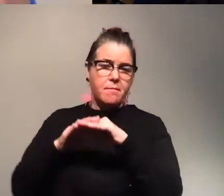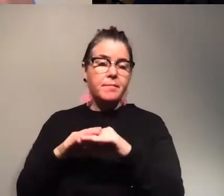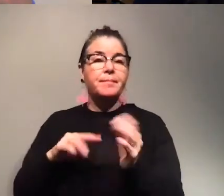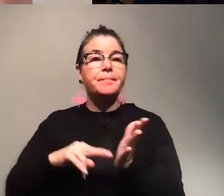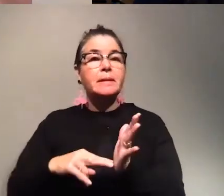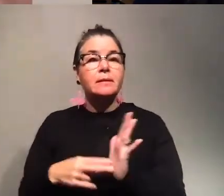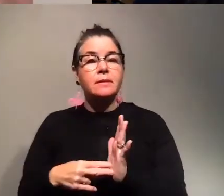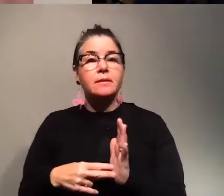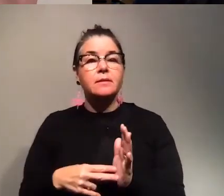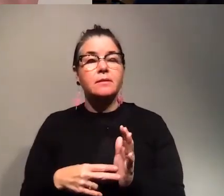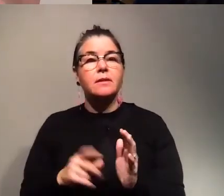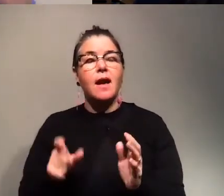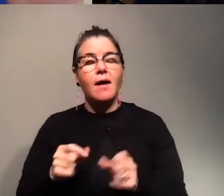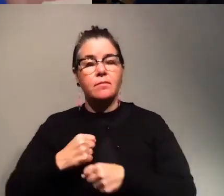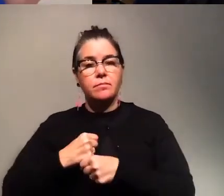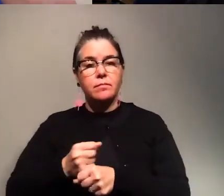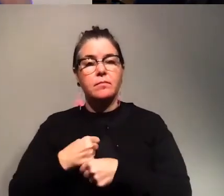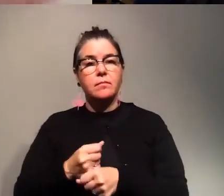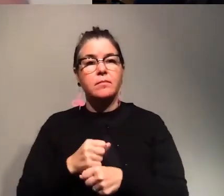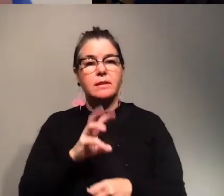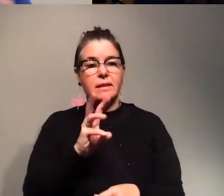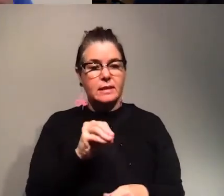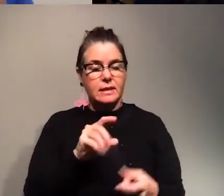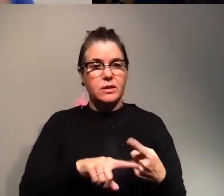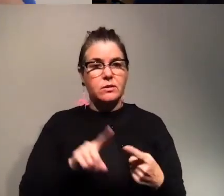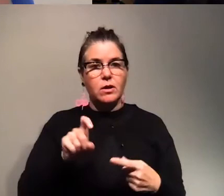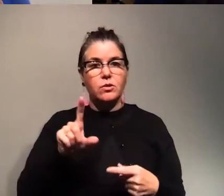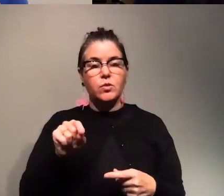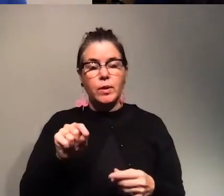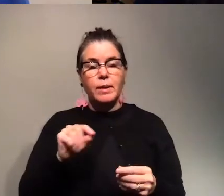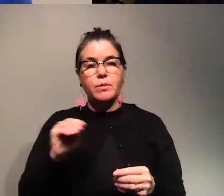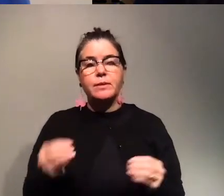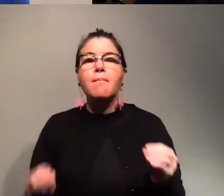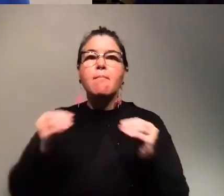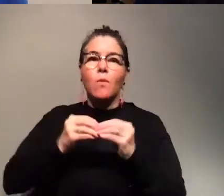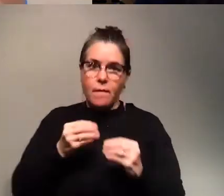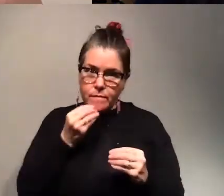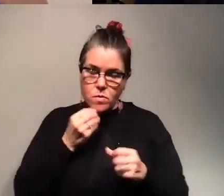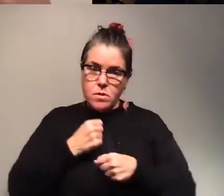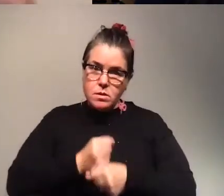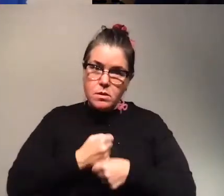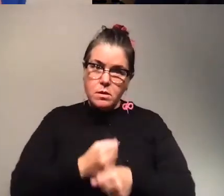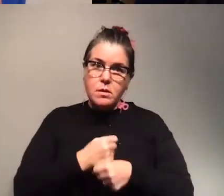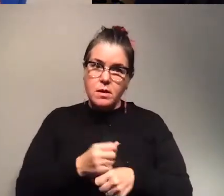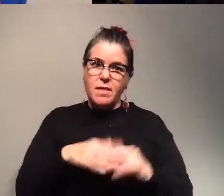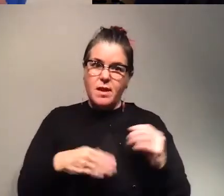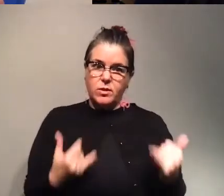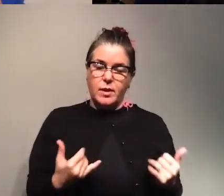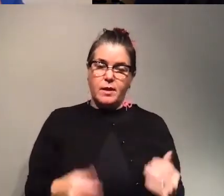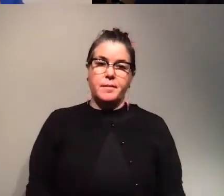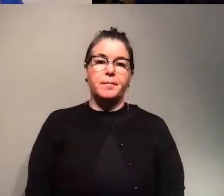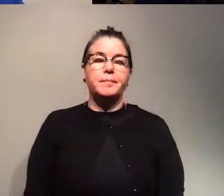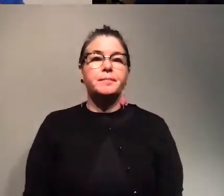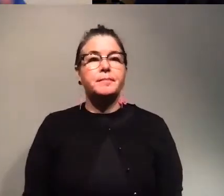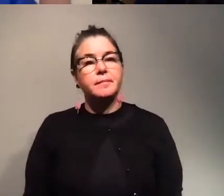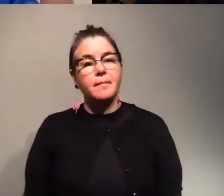that we have to produce from 60 to 120 percent more food that we produce today and we